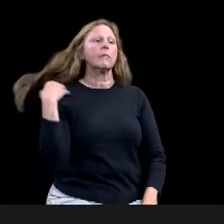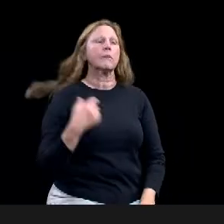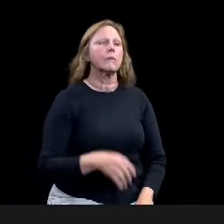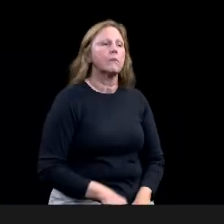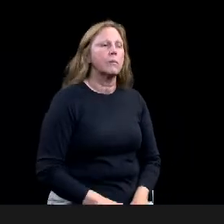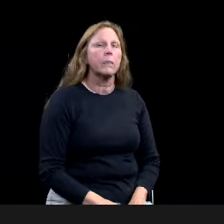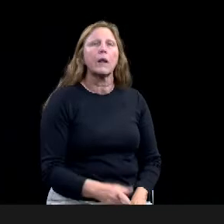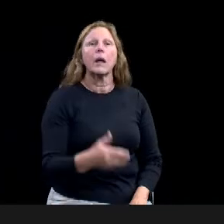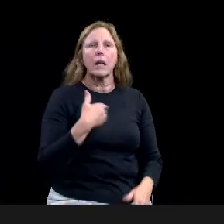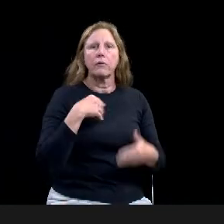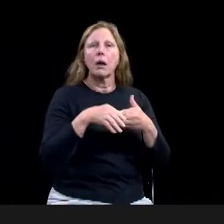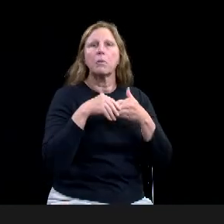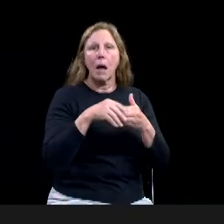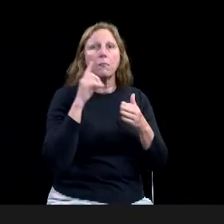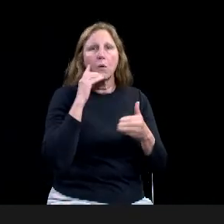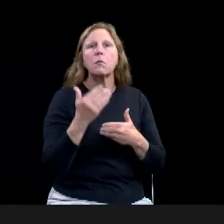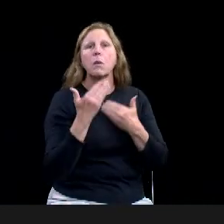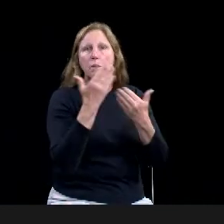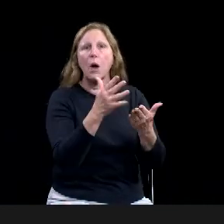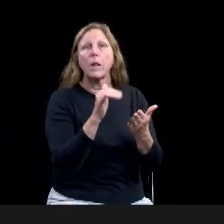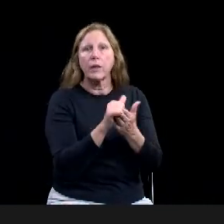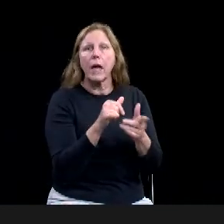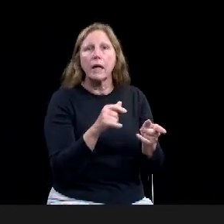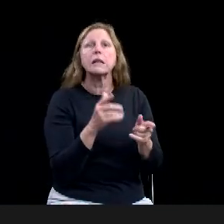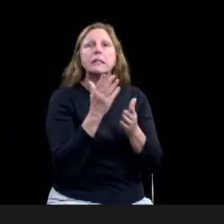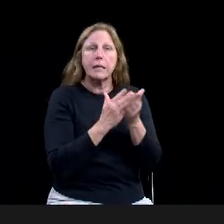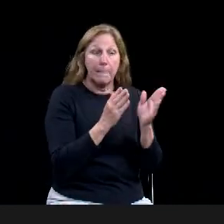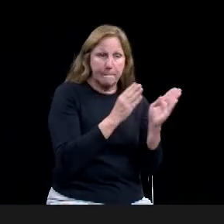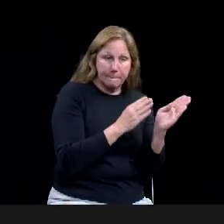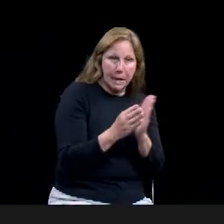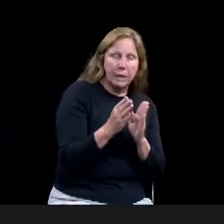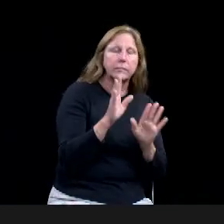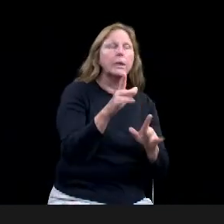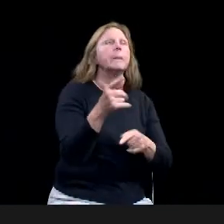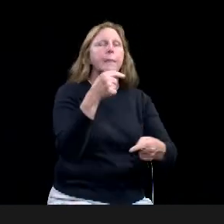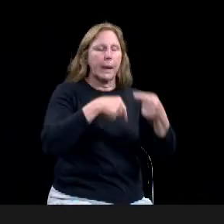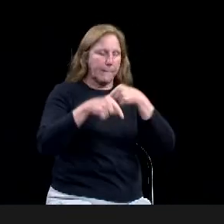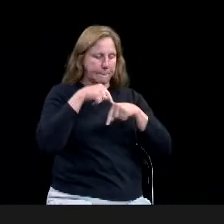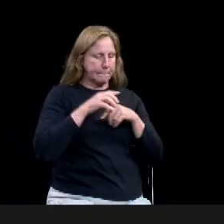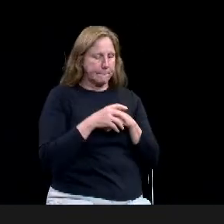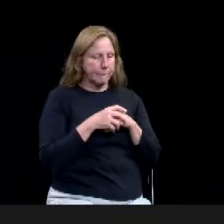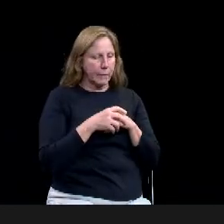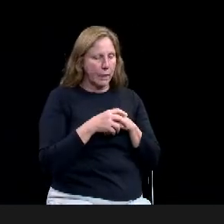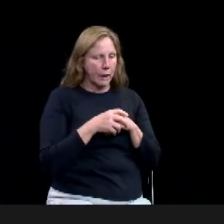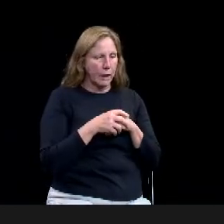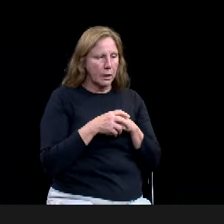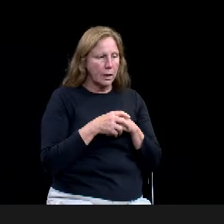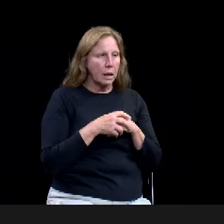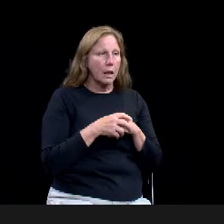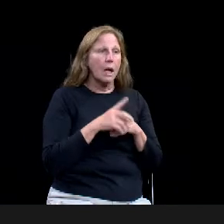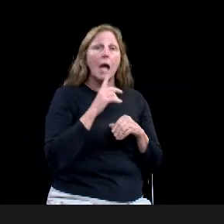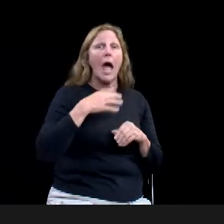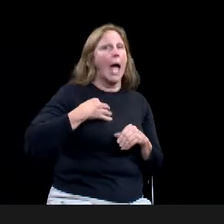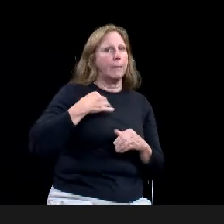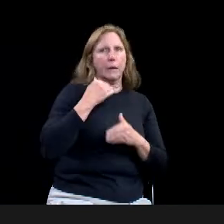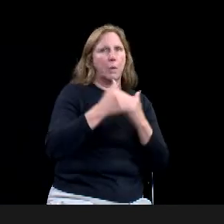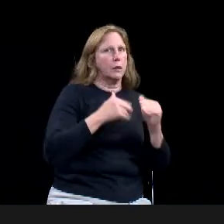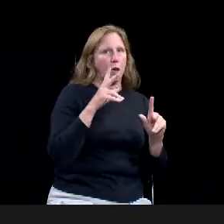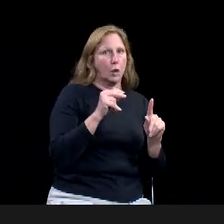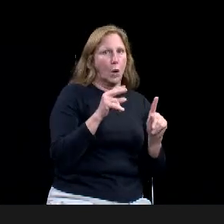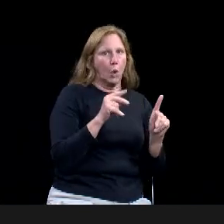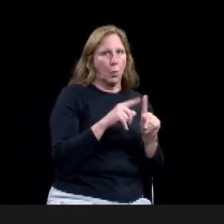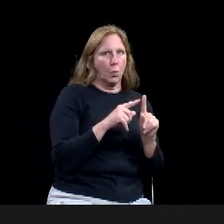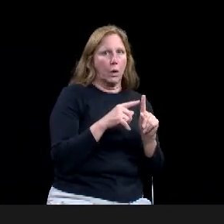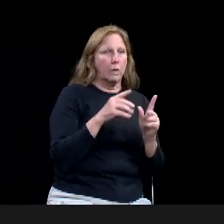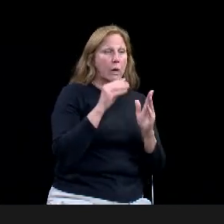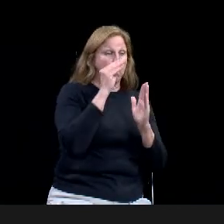application process. So submitting the application would not count as volunteer hours, but for some of the planning meetings that occur, we do